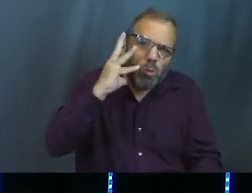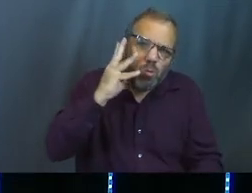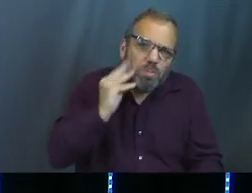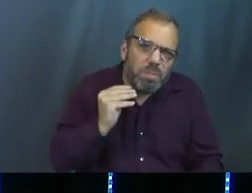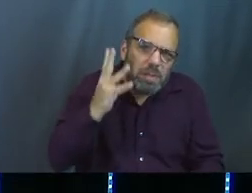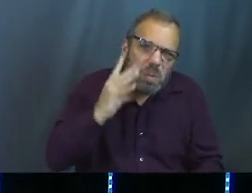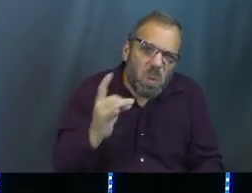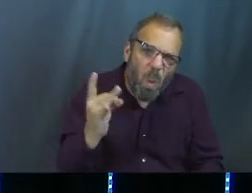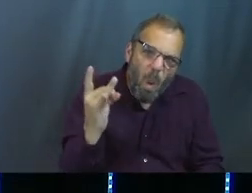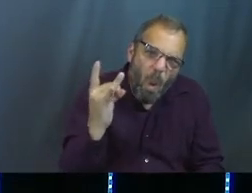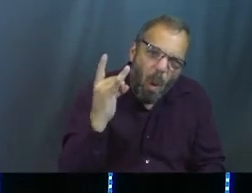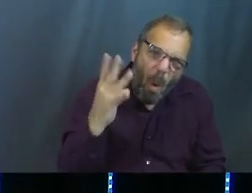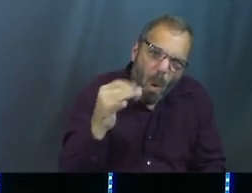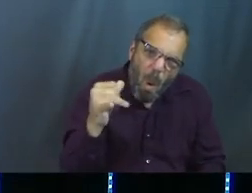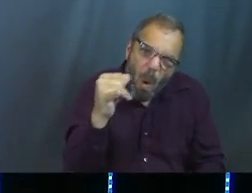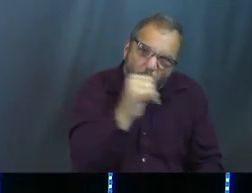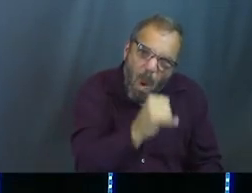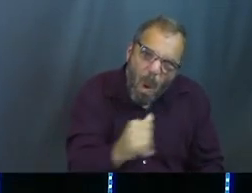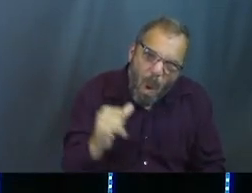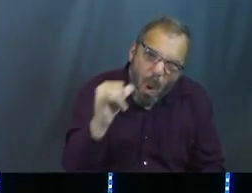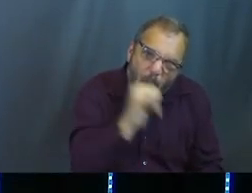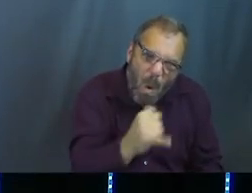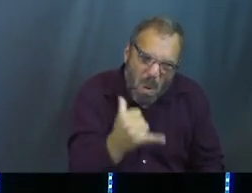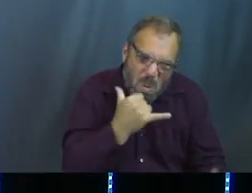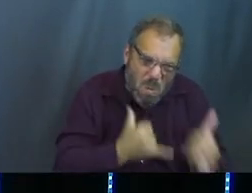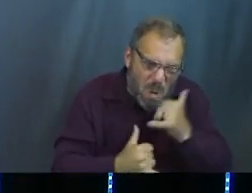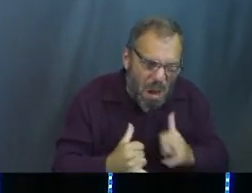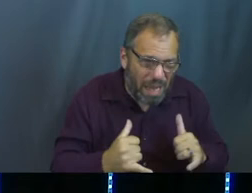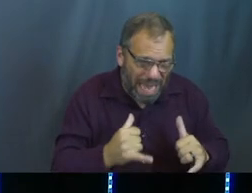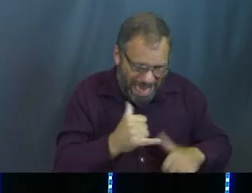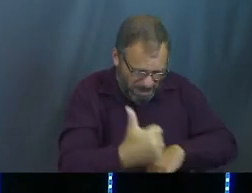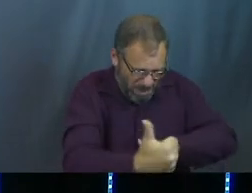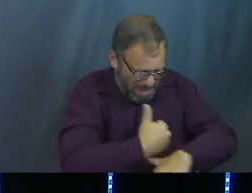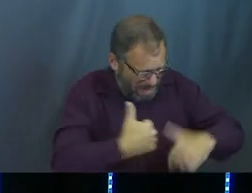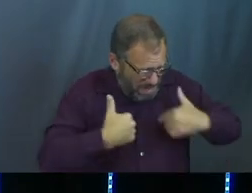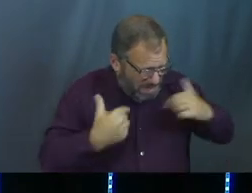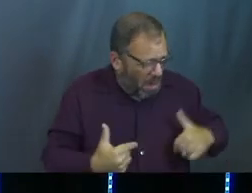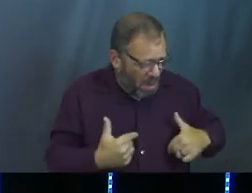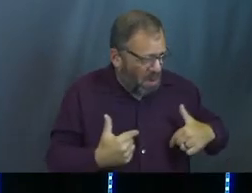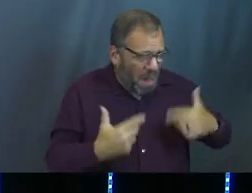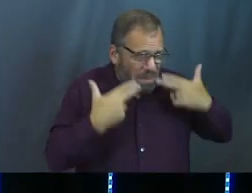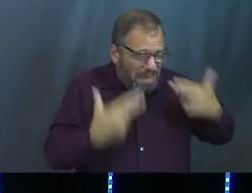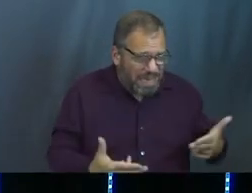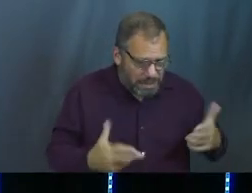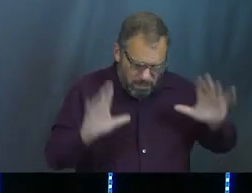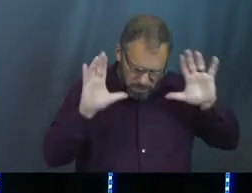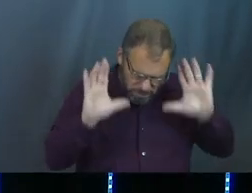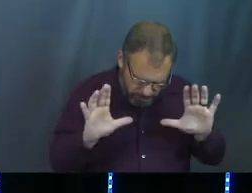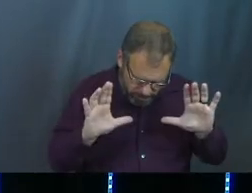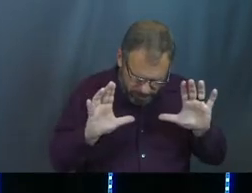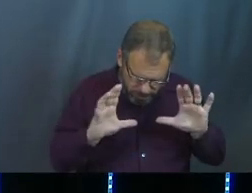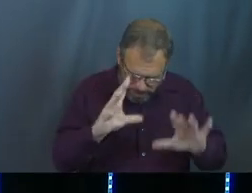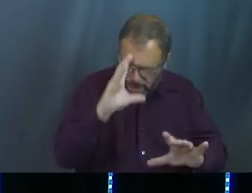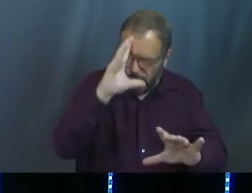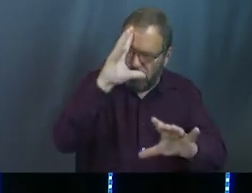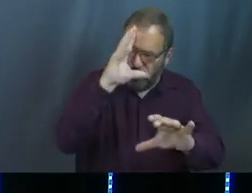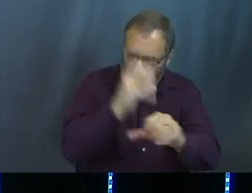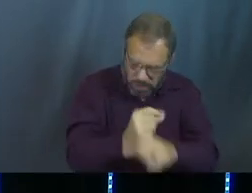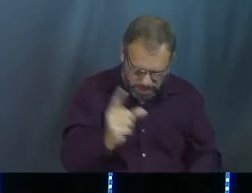literally everything is going wrong, and it's not even my fault, and I'm still going to go, but I'm going to trust.